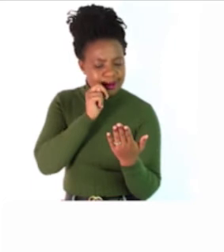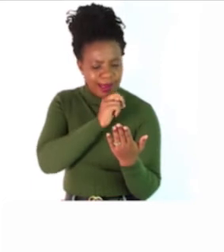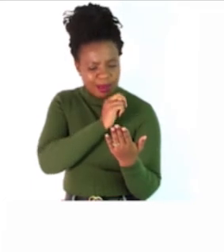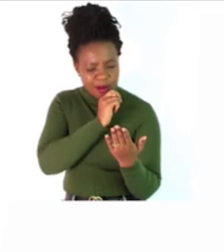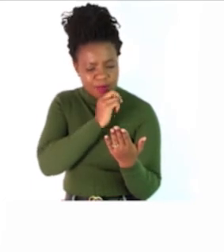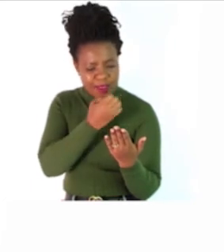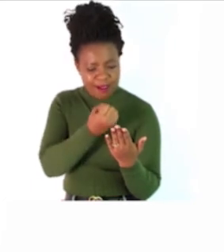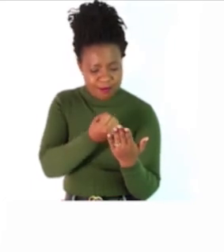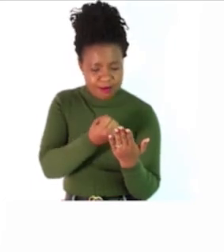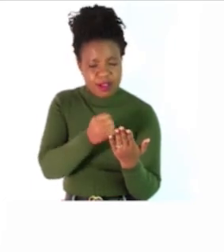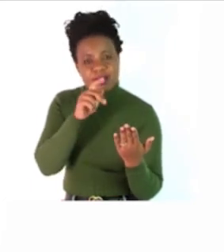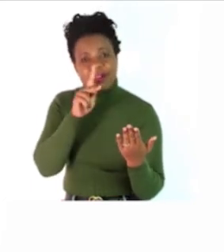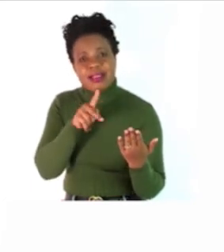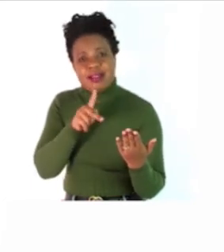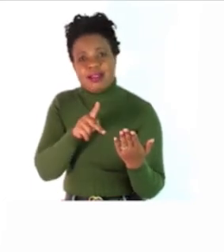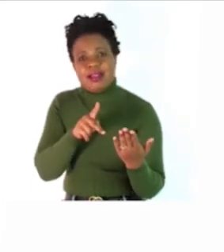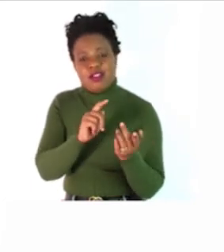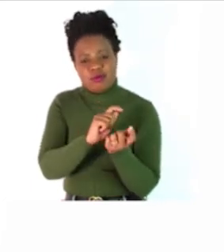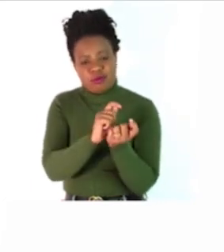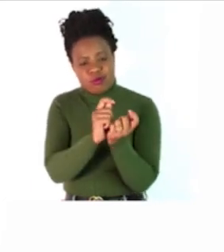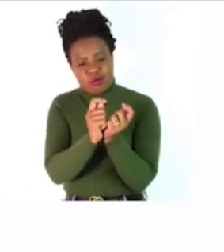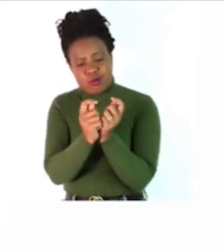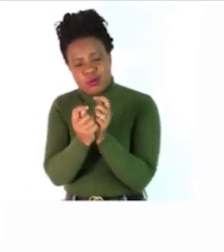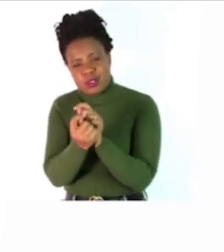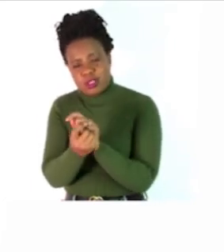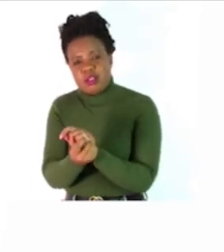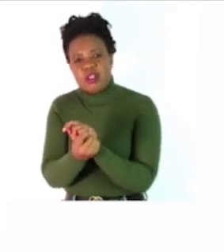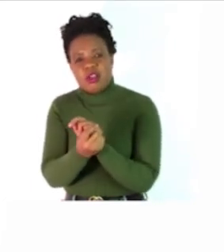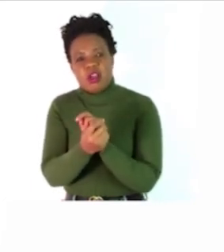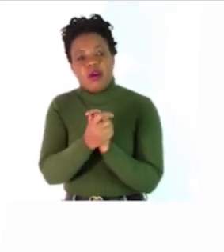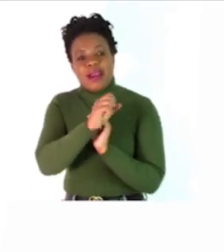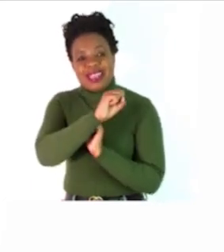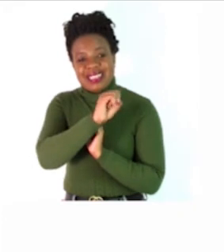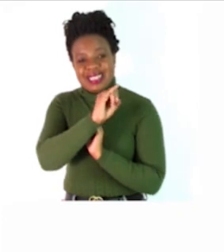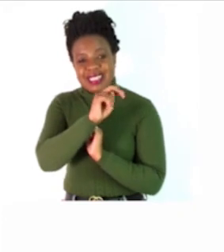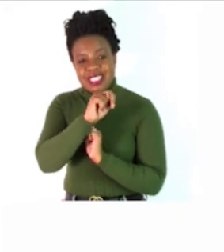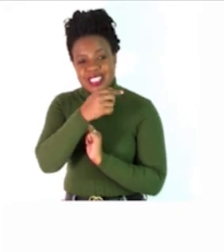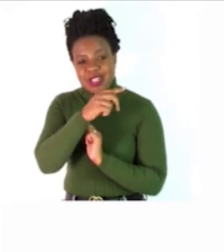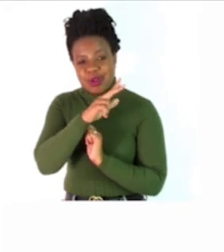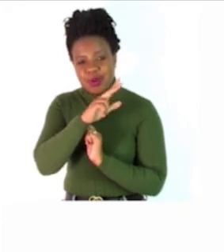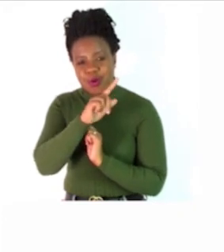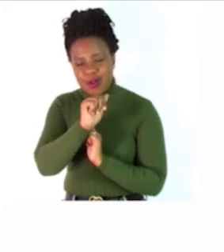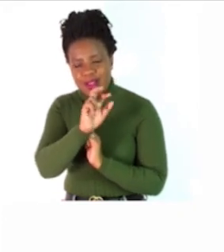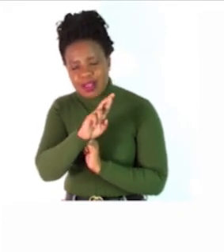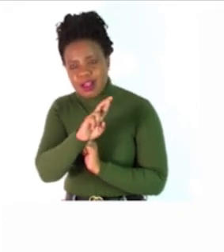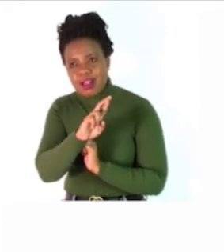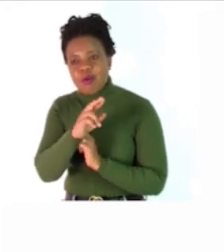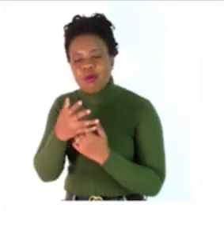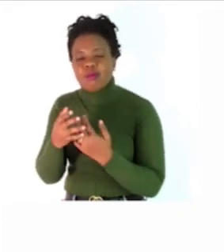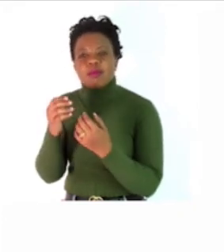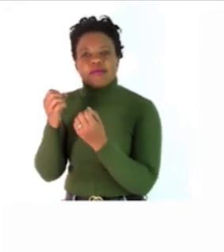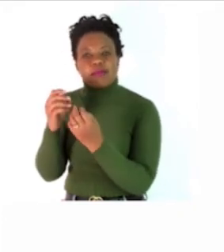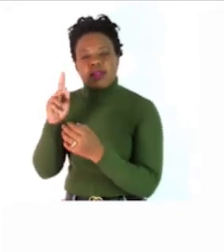and be able to change them or use them in their plural forms various plural forms remember last